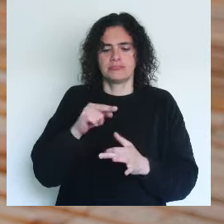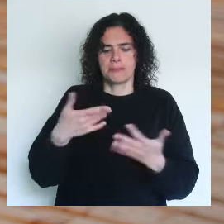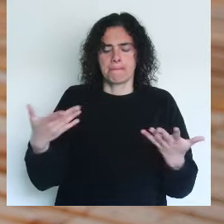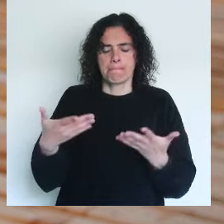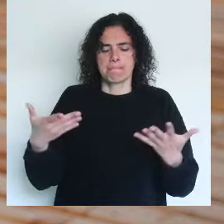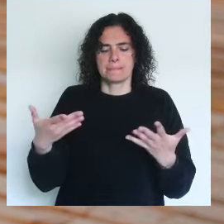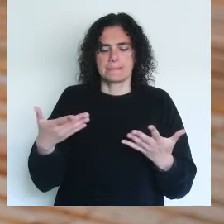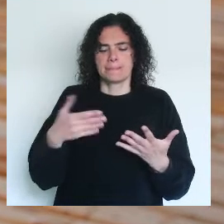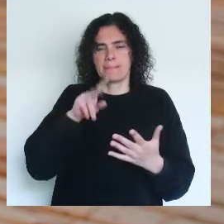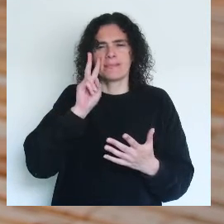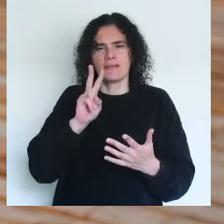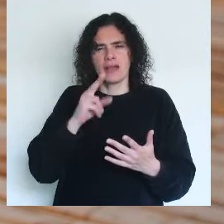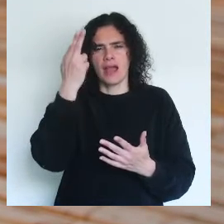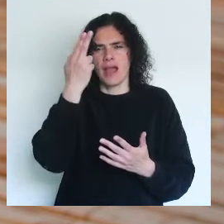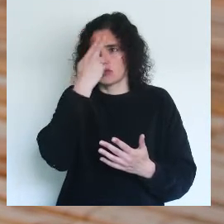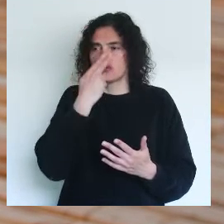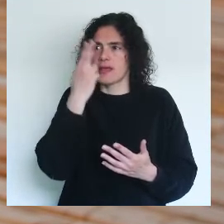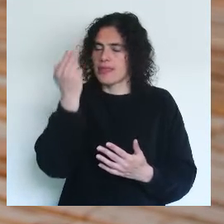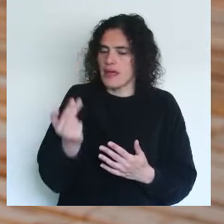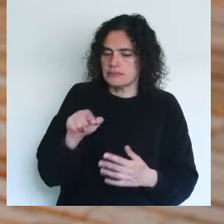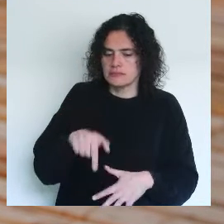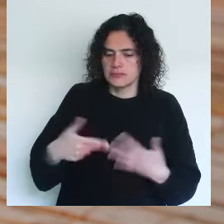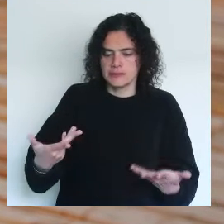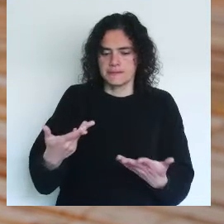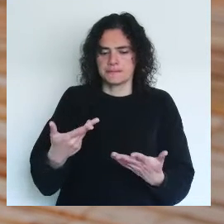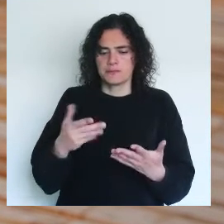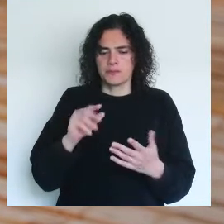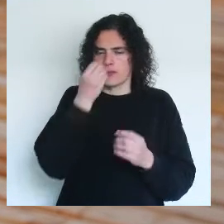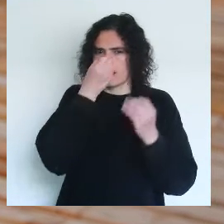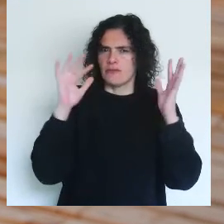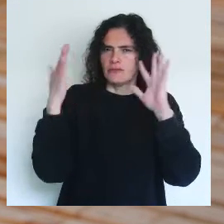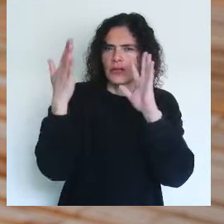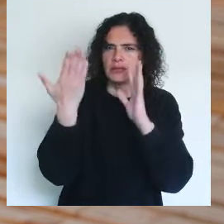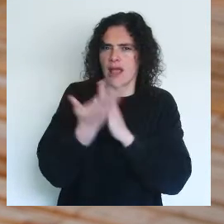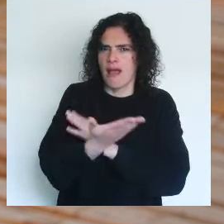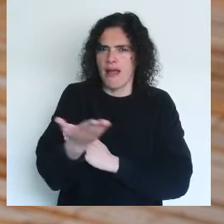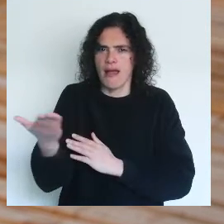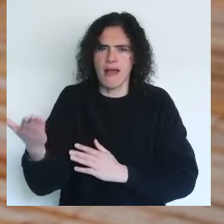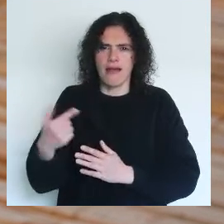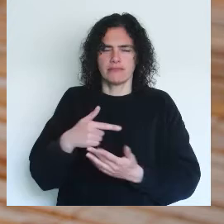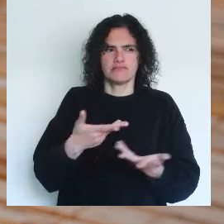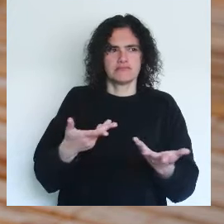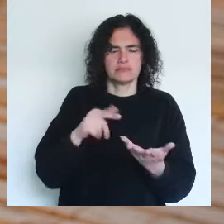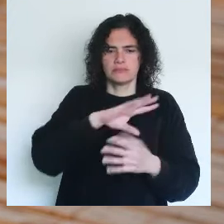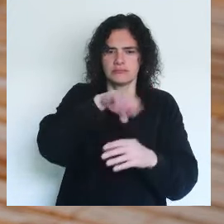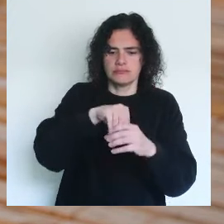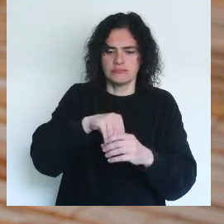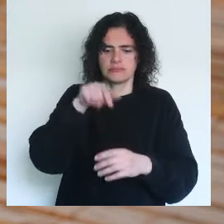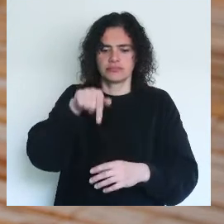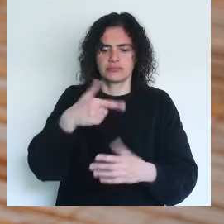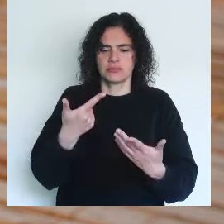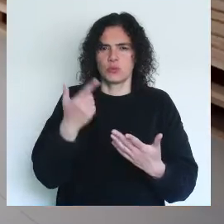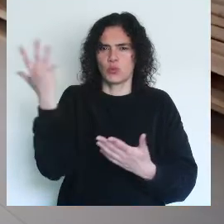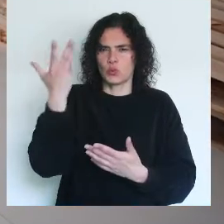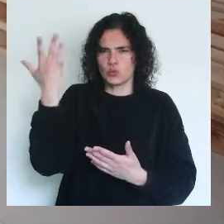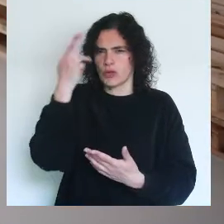go look at art history, look at a forest of existing signs that belonged